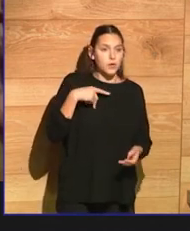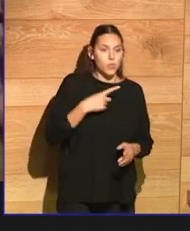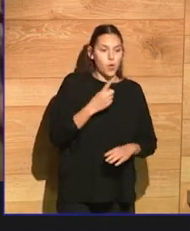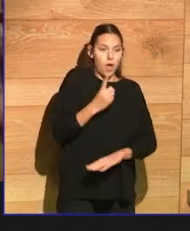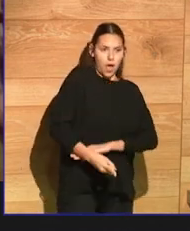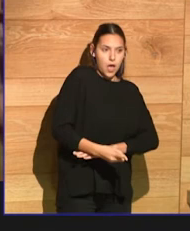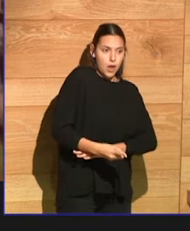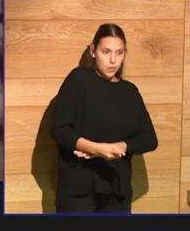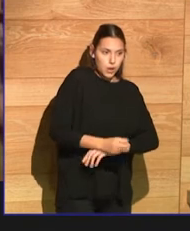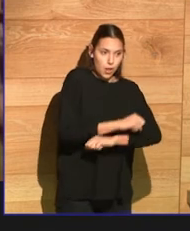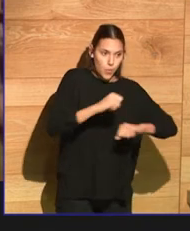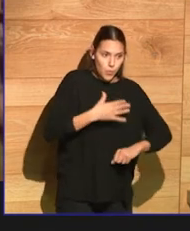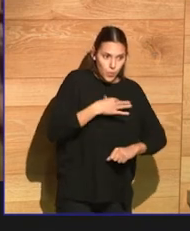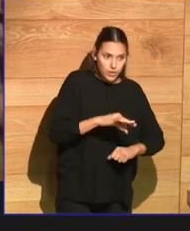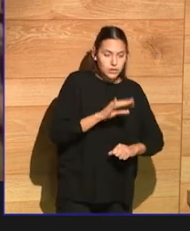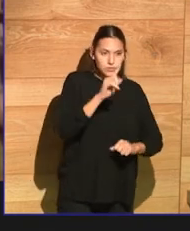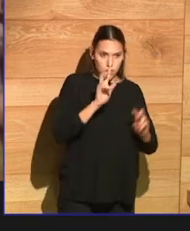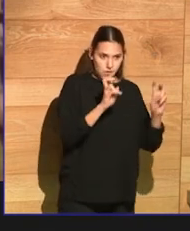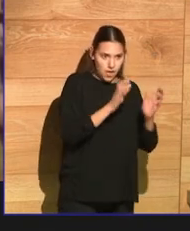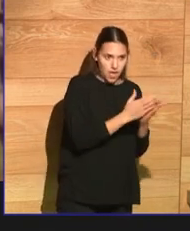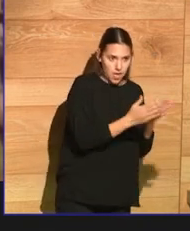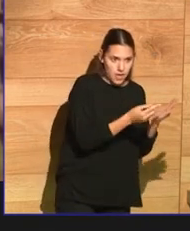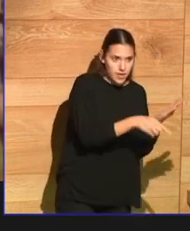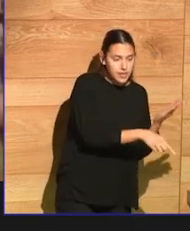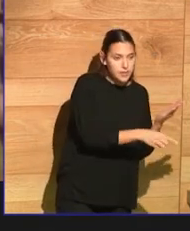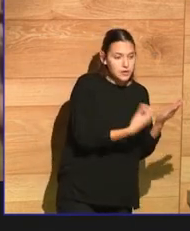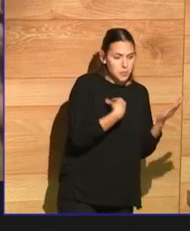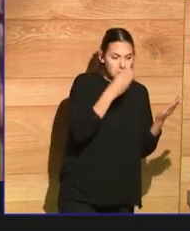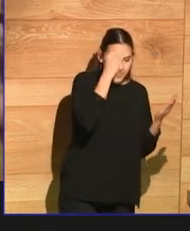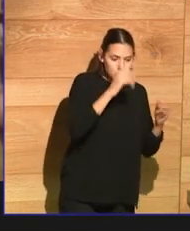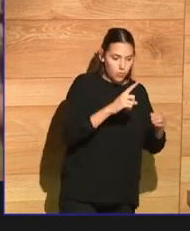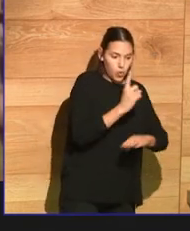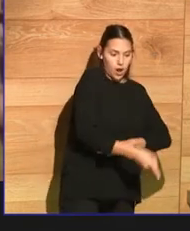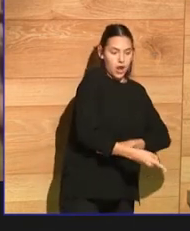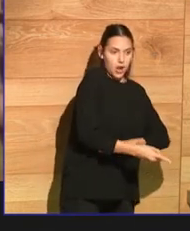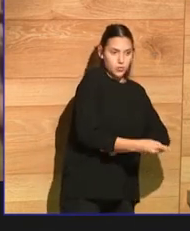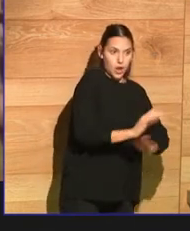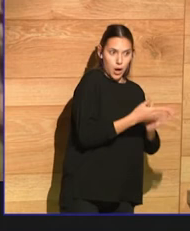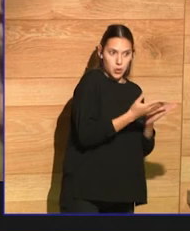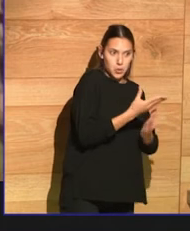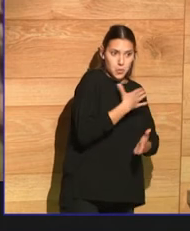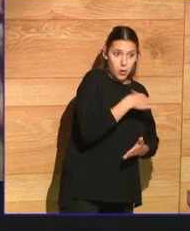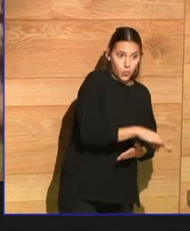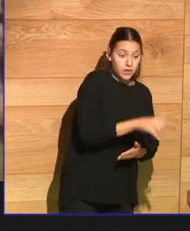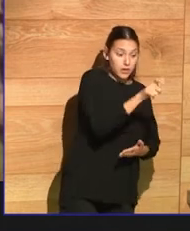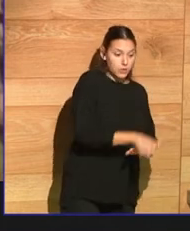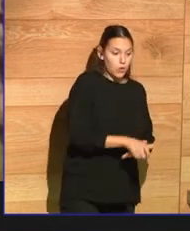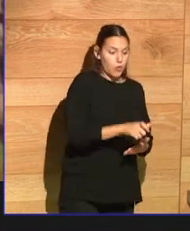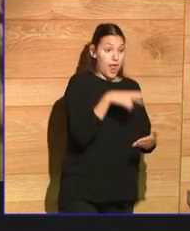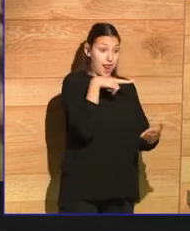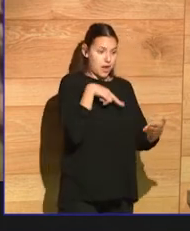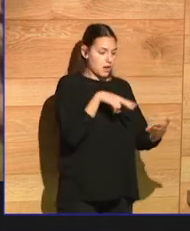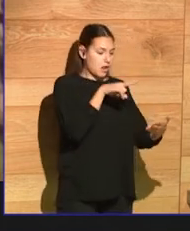could establish authority in a book, and you could make the reader believe you if you provided a whole collection of very